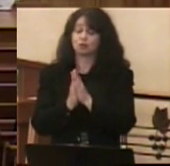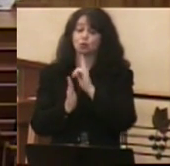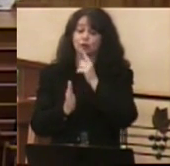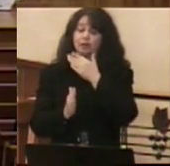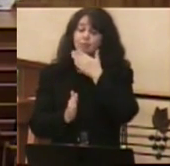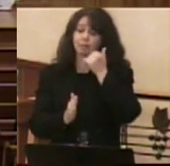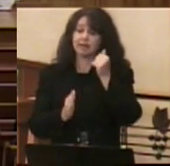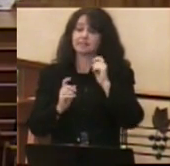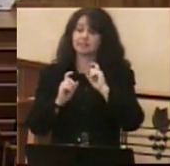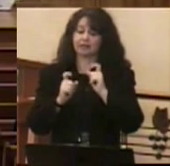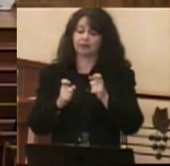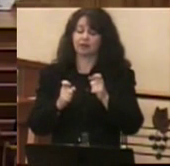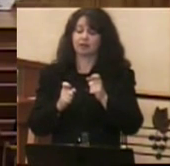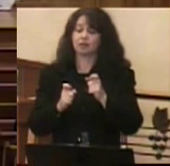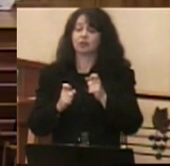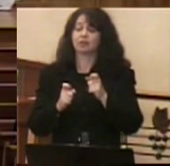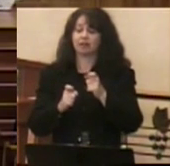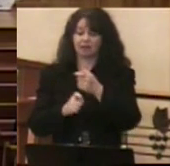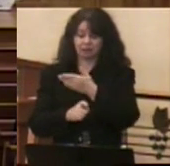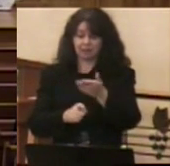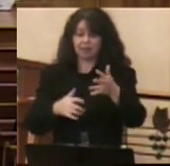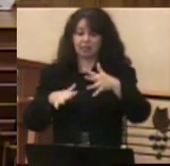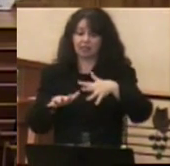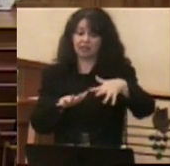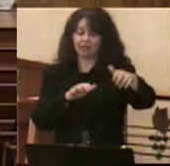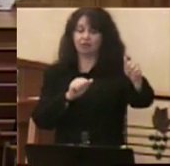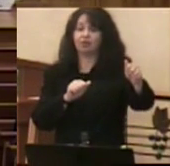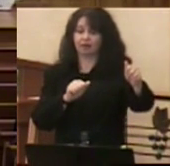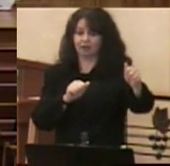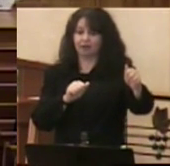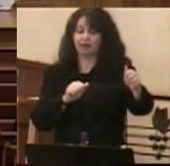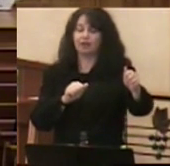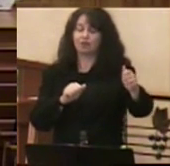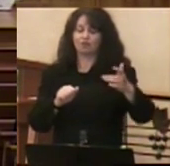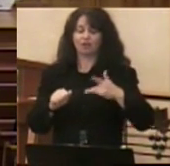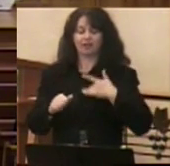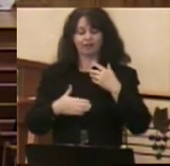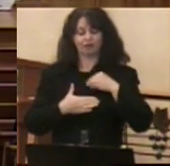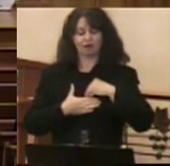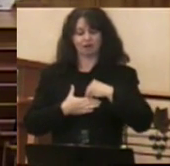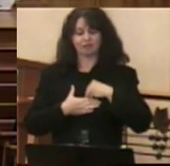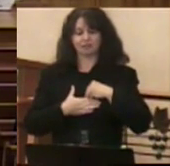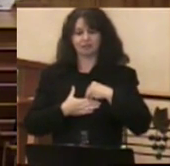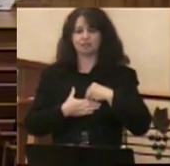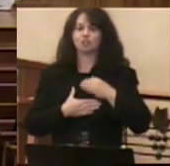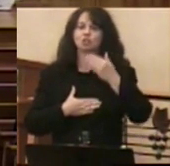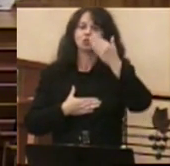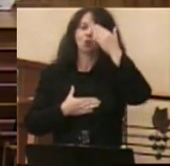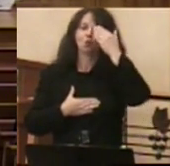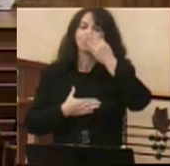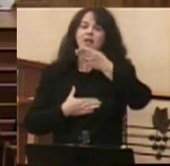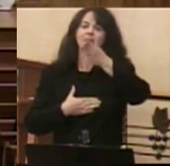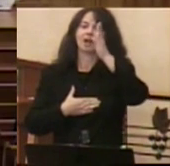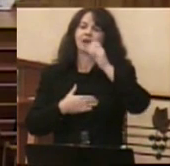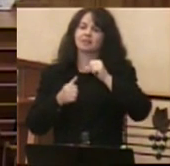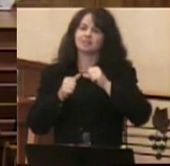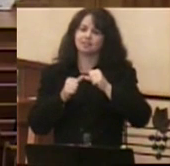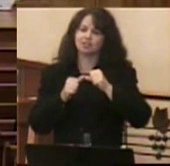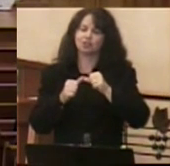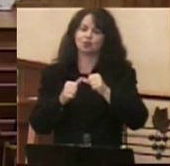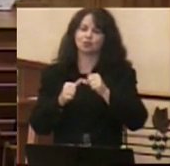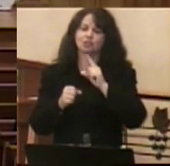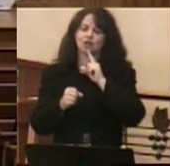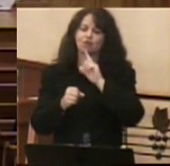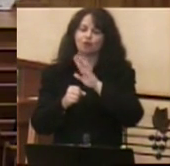that we send these young people away with on that confirmation day. To know that God continues to confirm